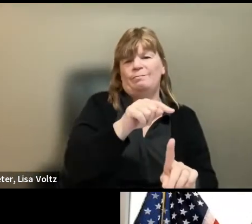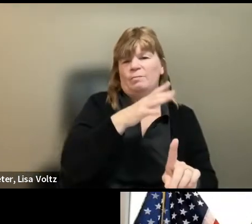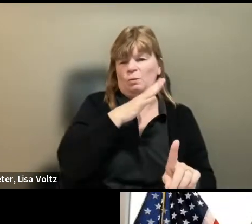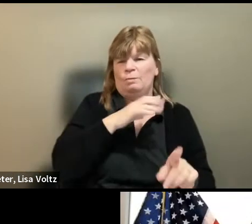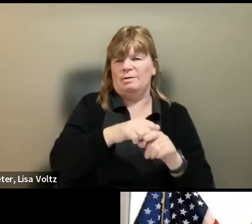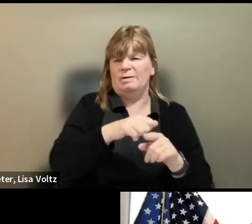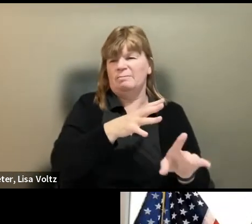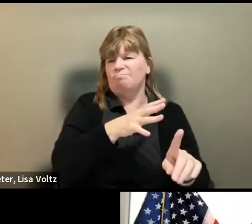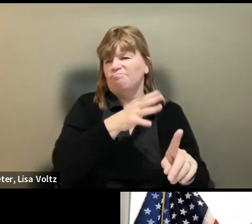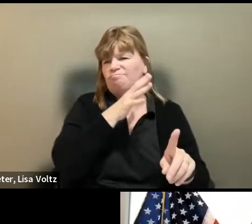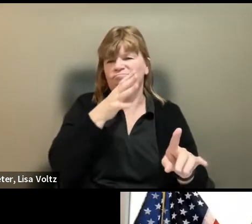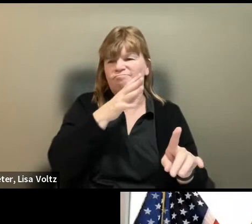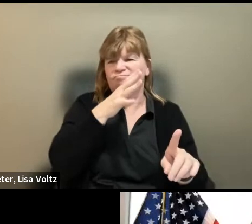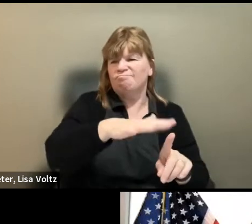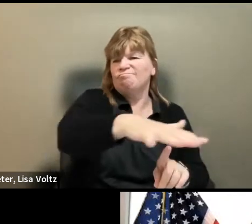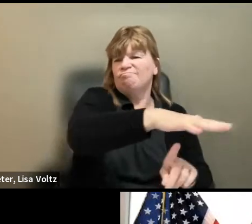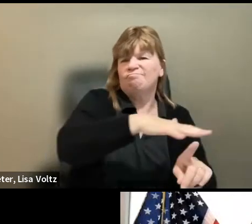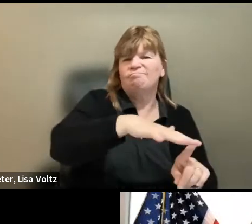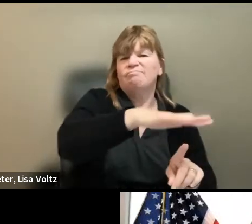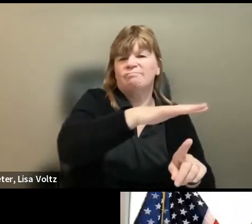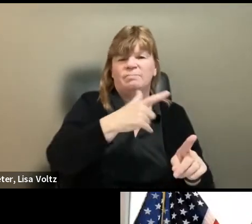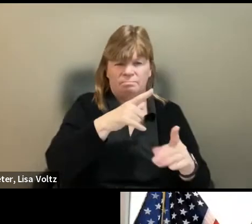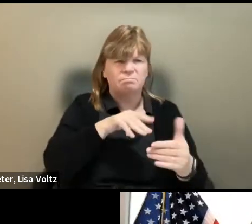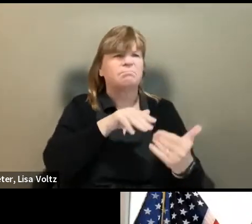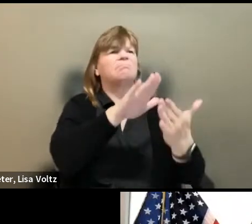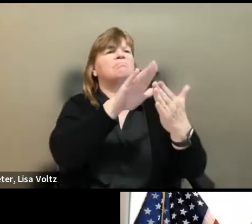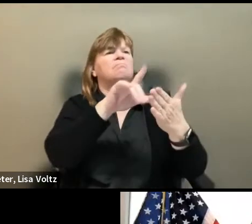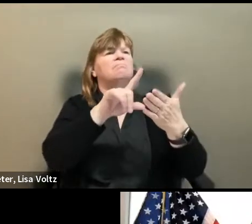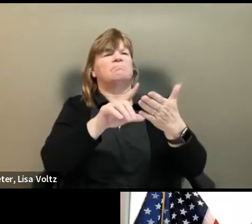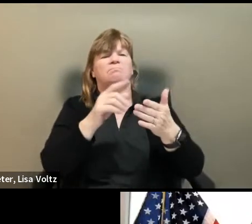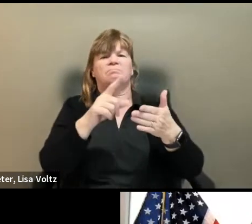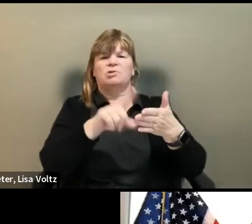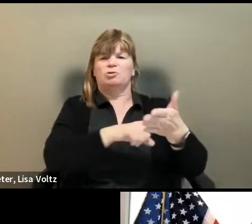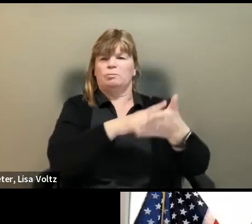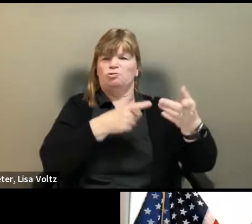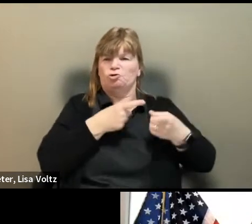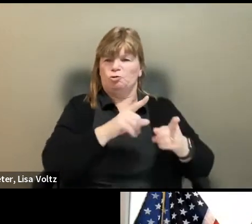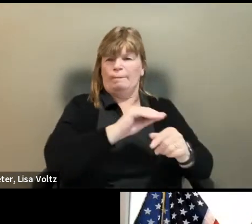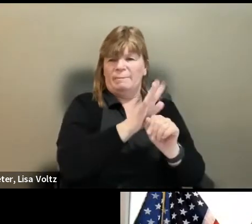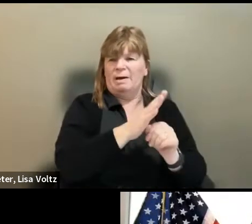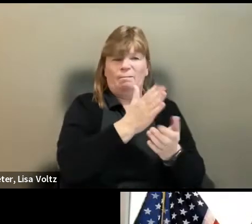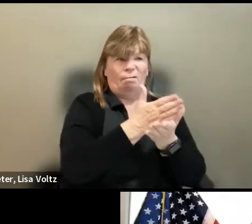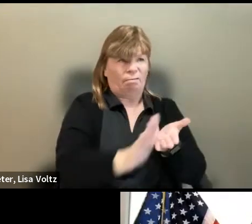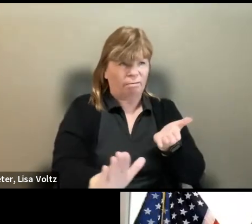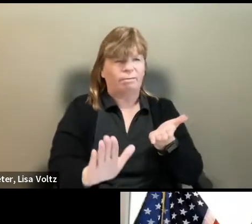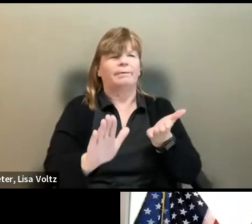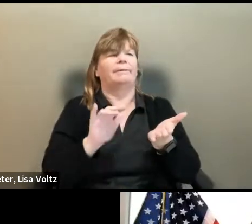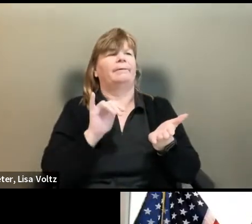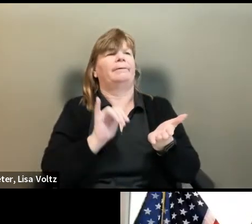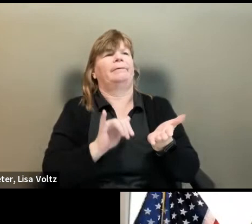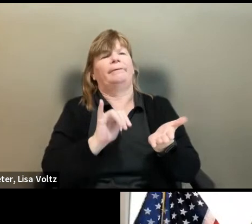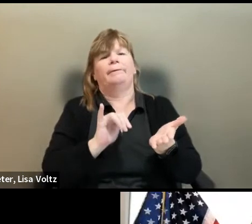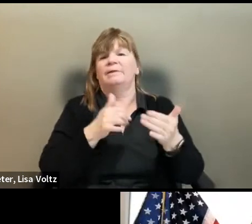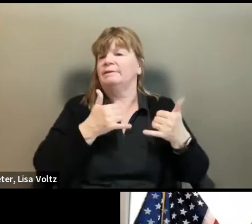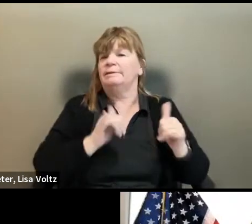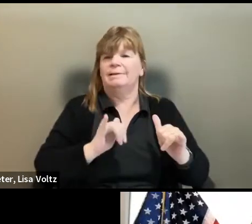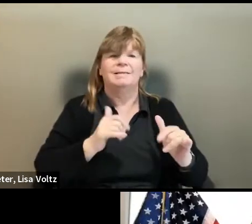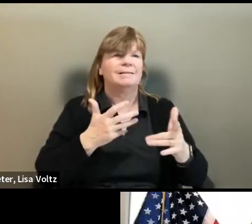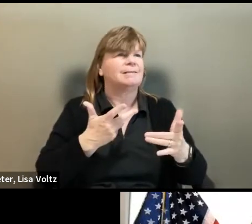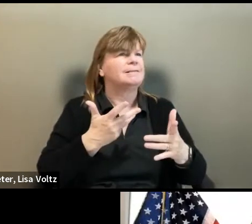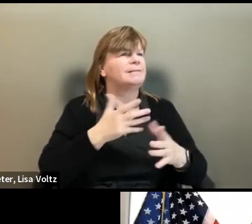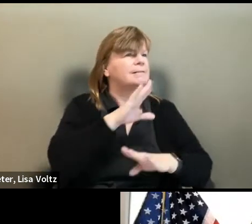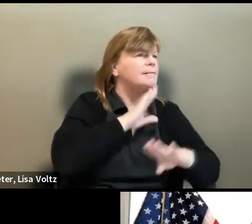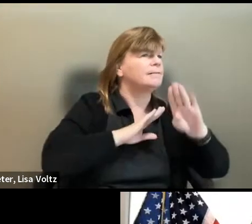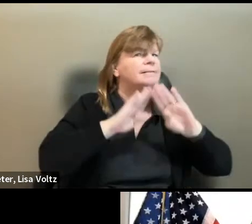area. She faced discrimination early on in the pandemic and was pushed out, and then still has not been able to find a